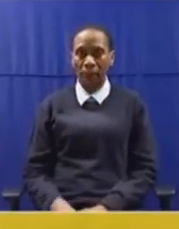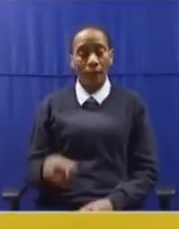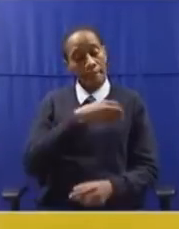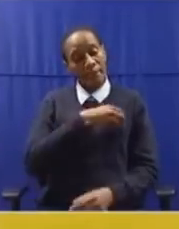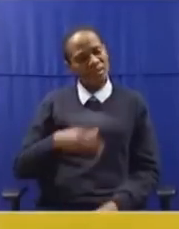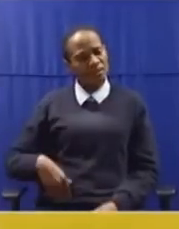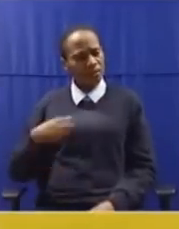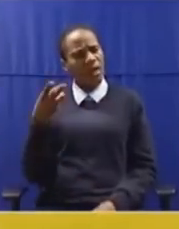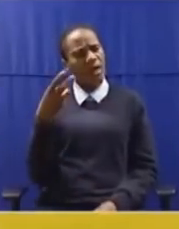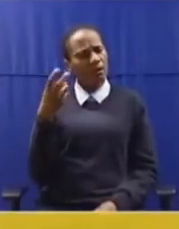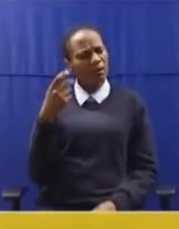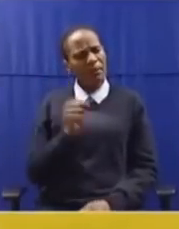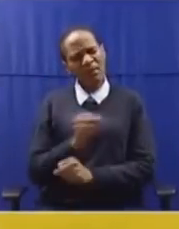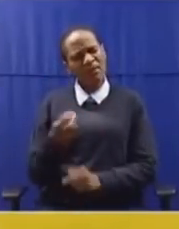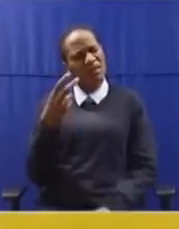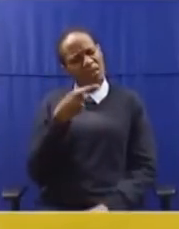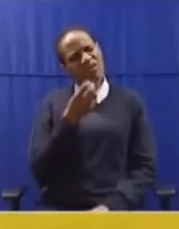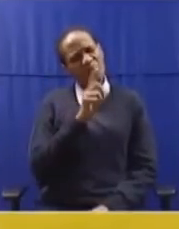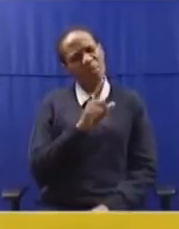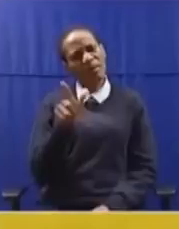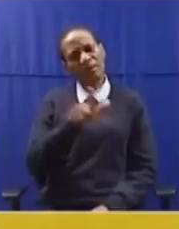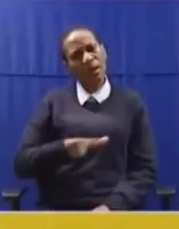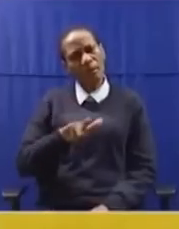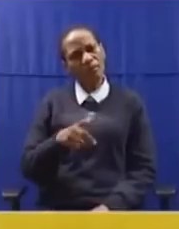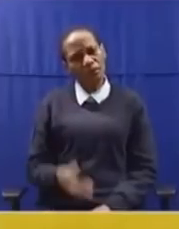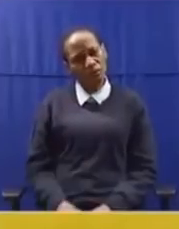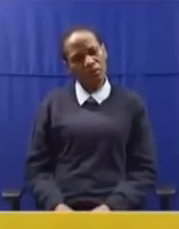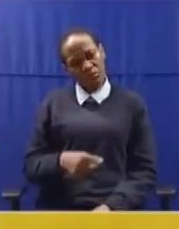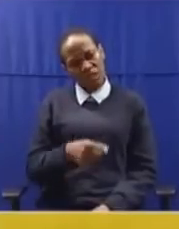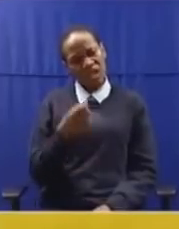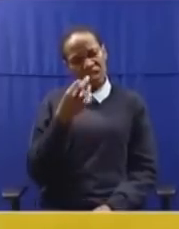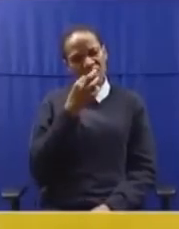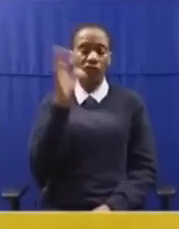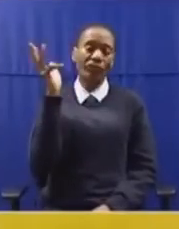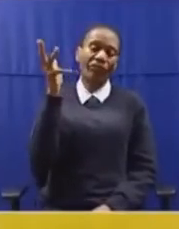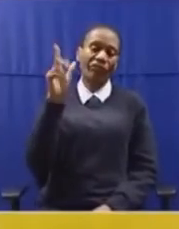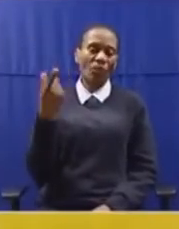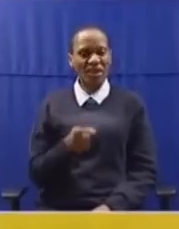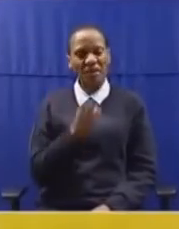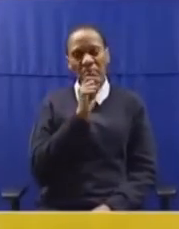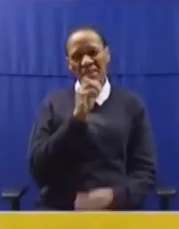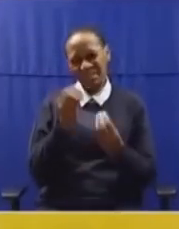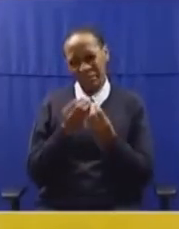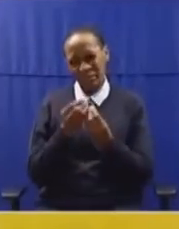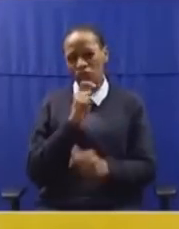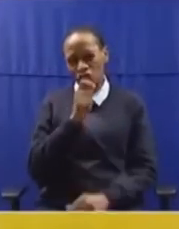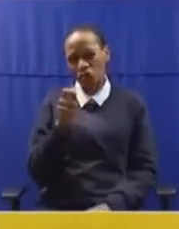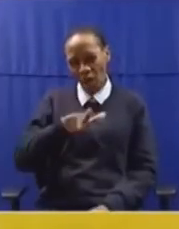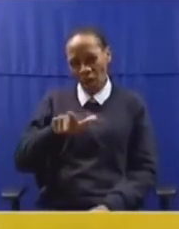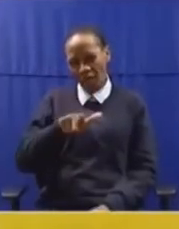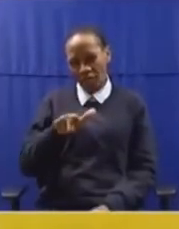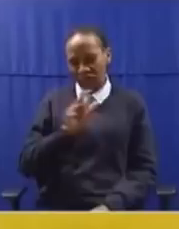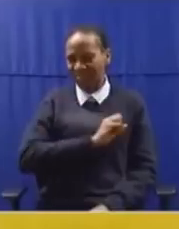hear you talk about land clearly. We were right to say you were bluffing, and you did not mean anything you said about the land issue.